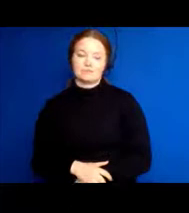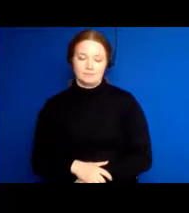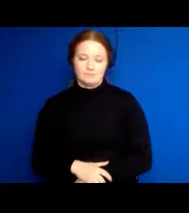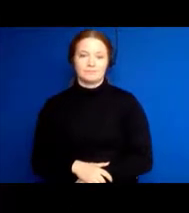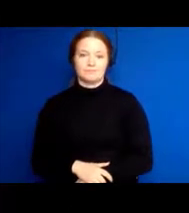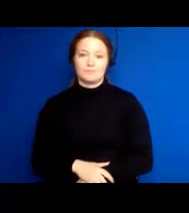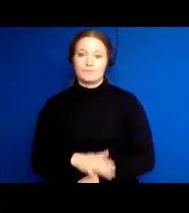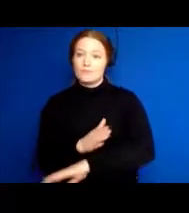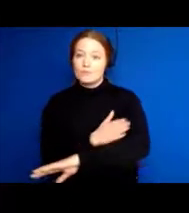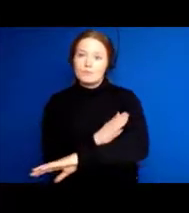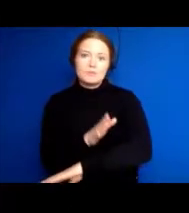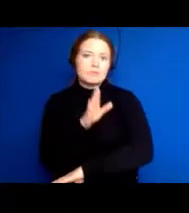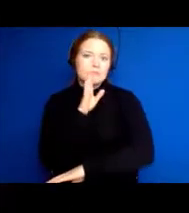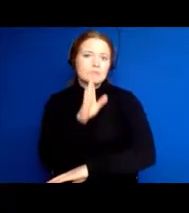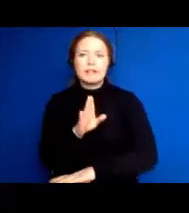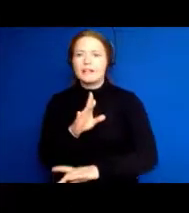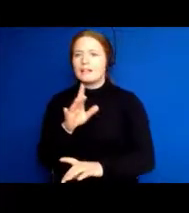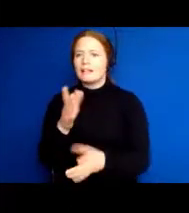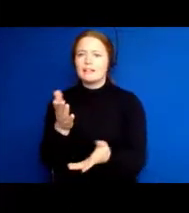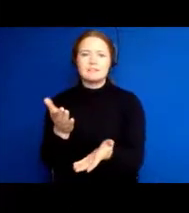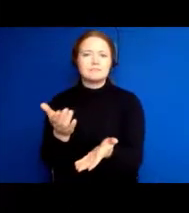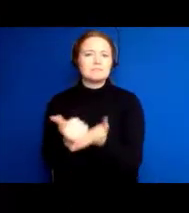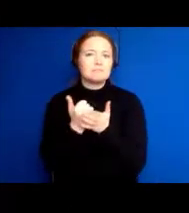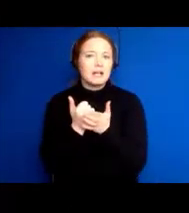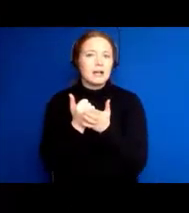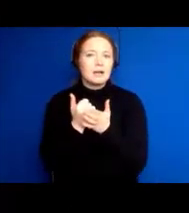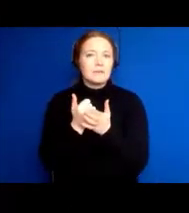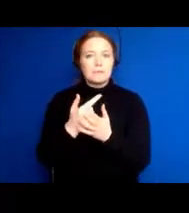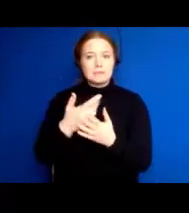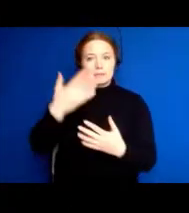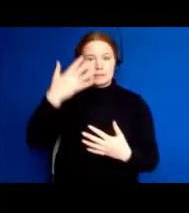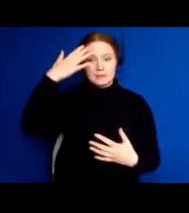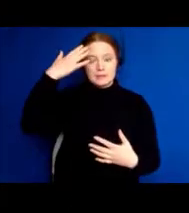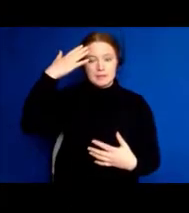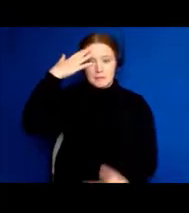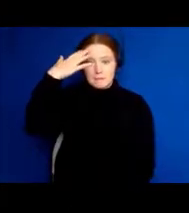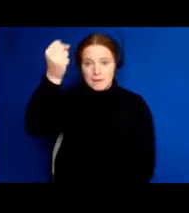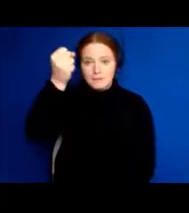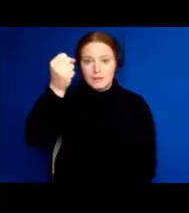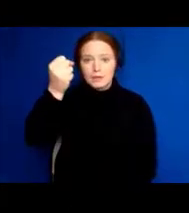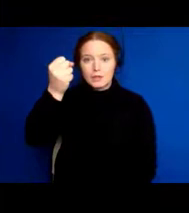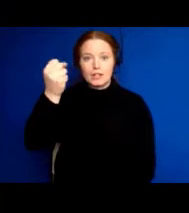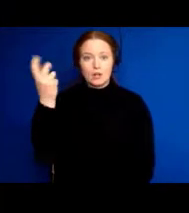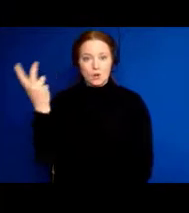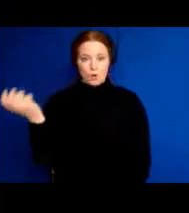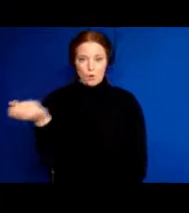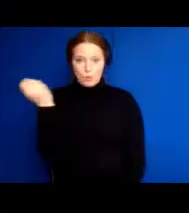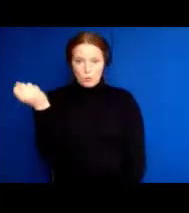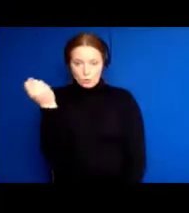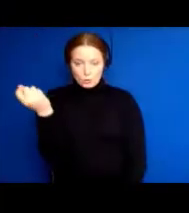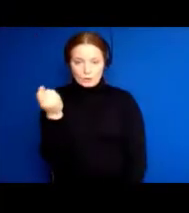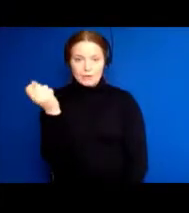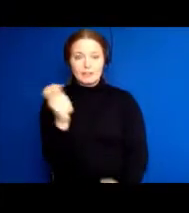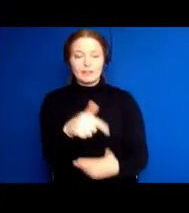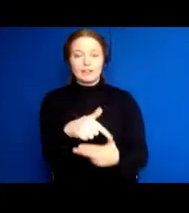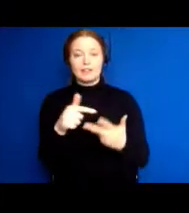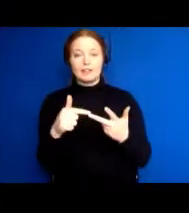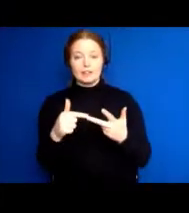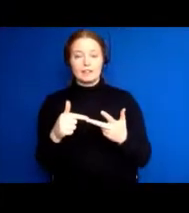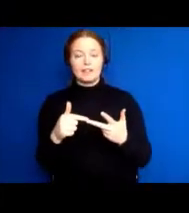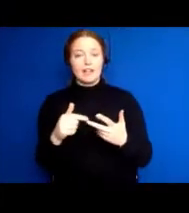how fast you can do thinking. It also is great for synchronizing behavior with others.